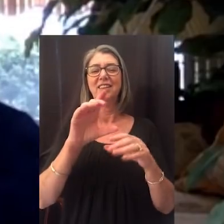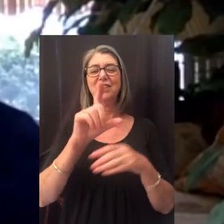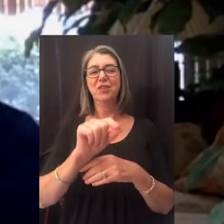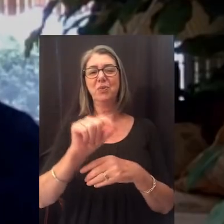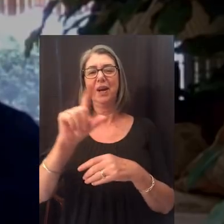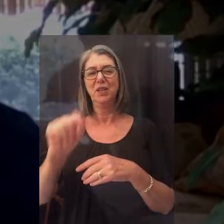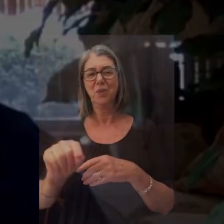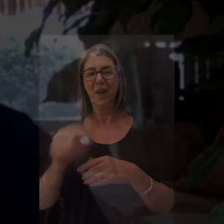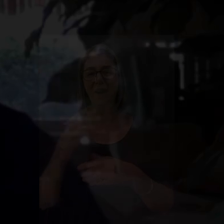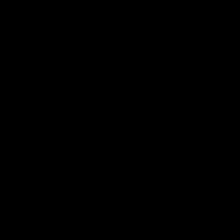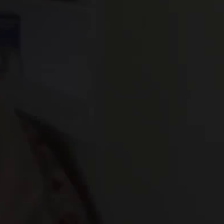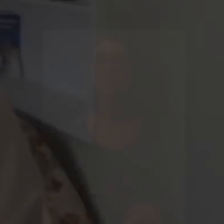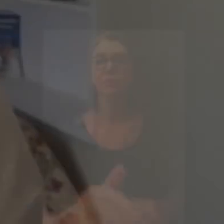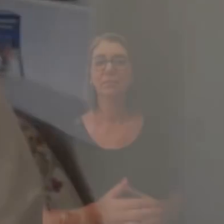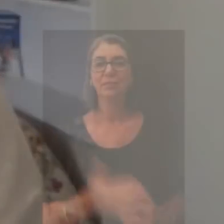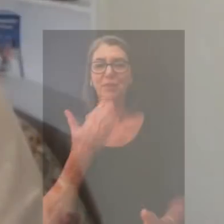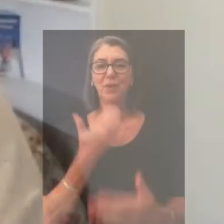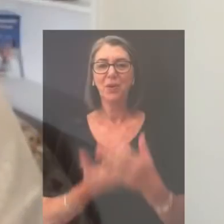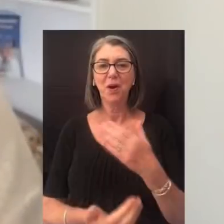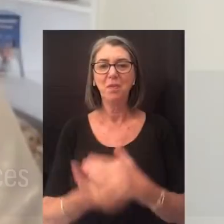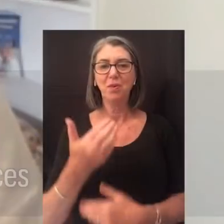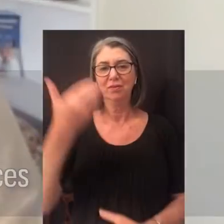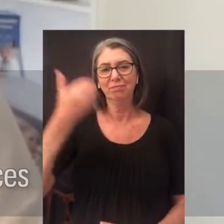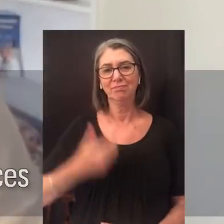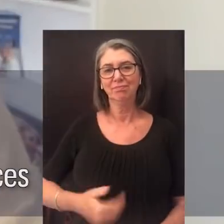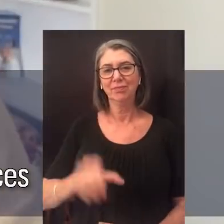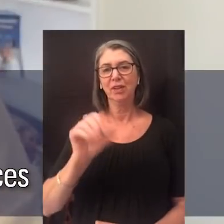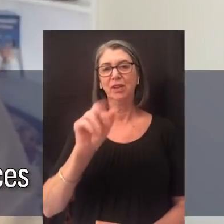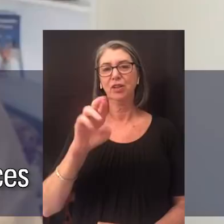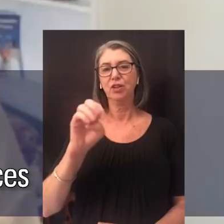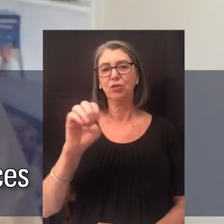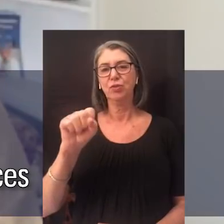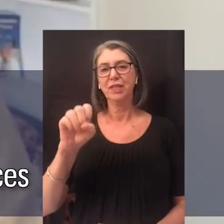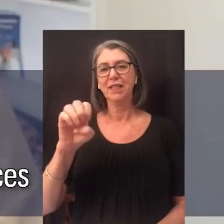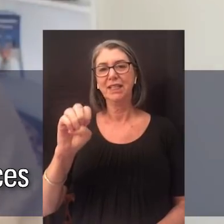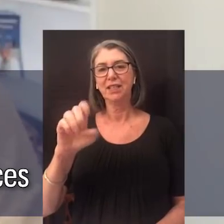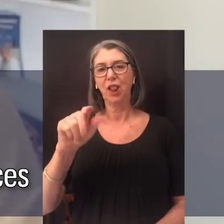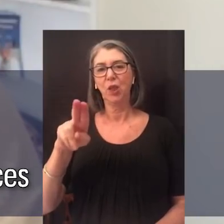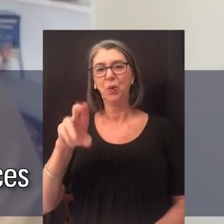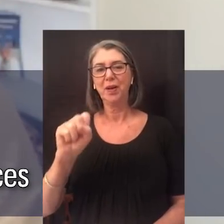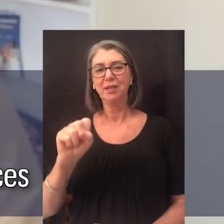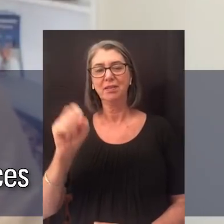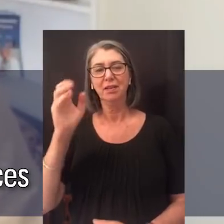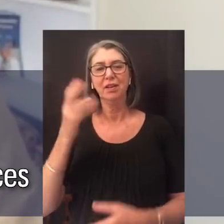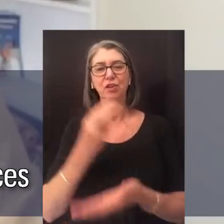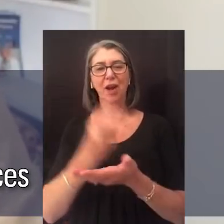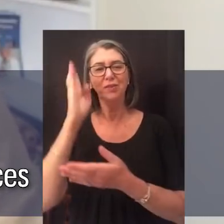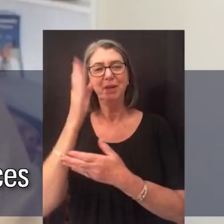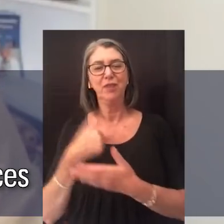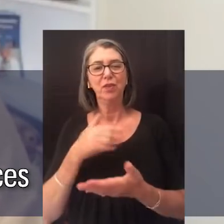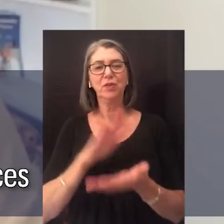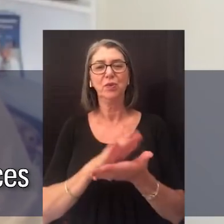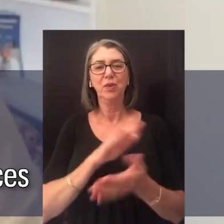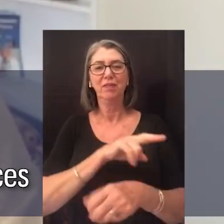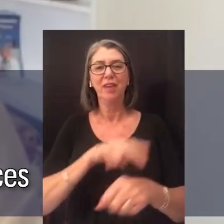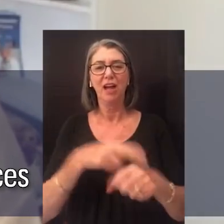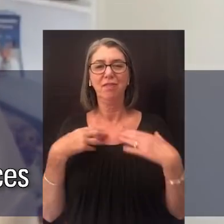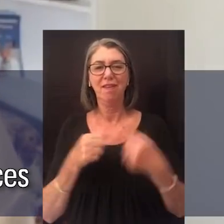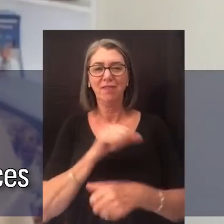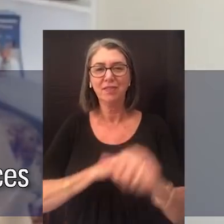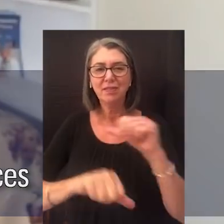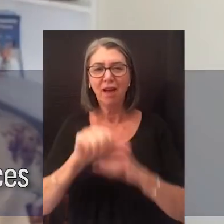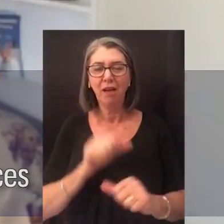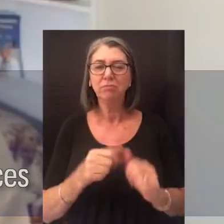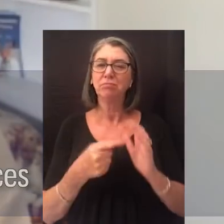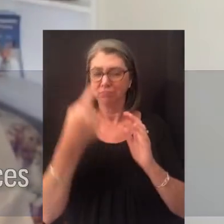2020. Good morning. I am Carice Luis, the graduate speaker for the School of Health and Natural Sciences. On